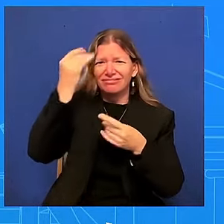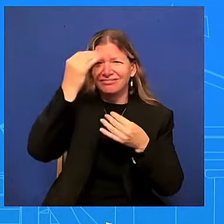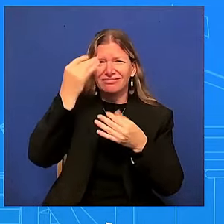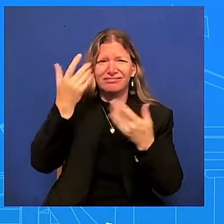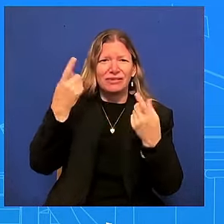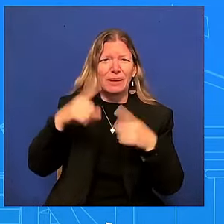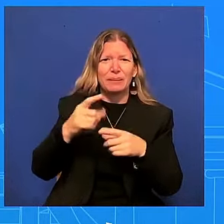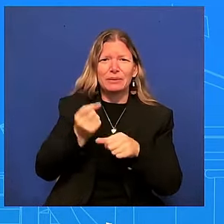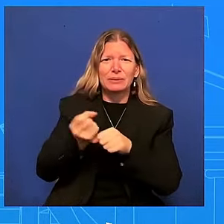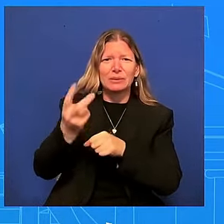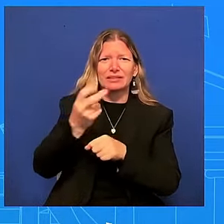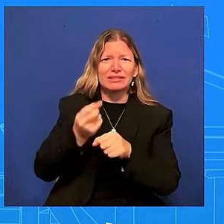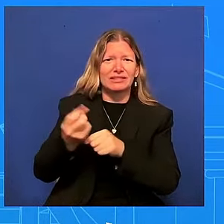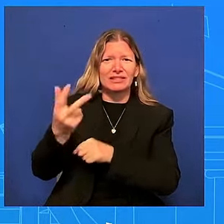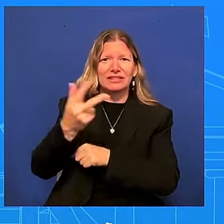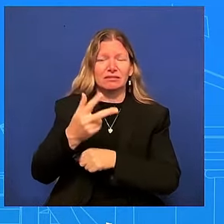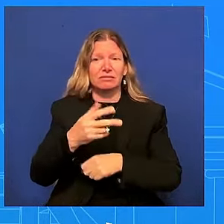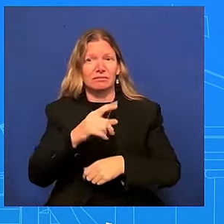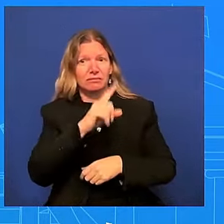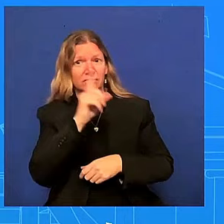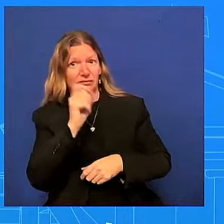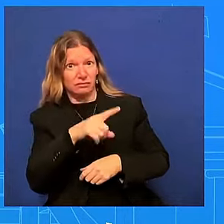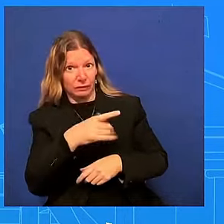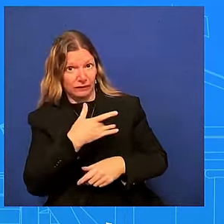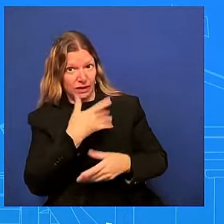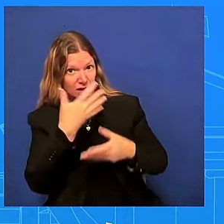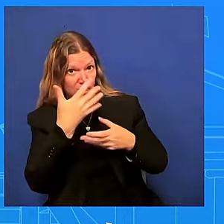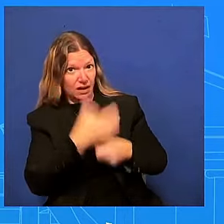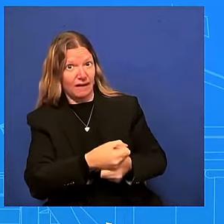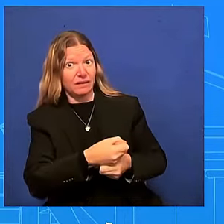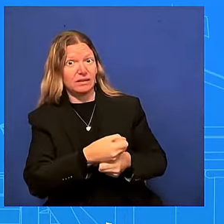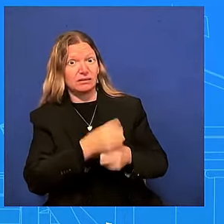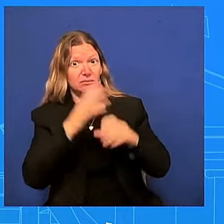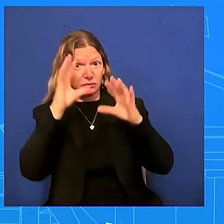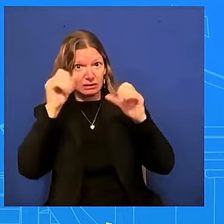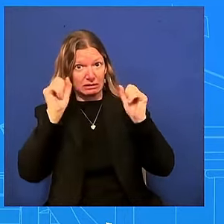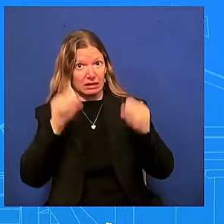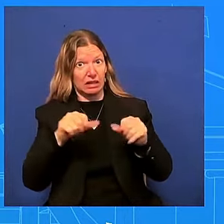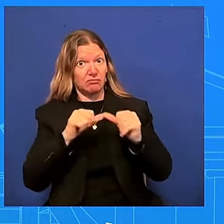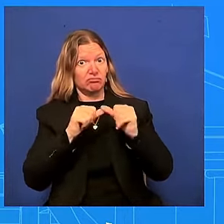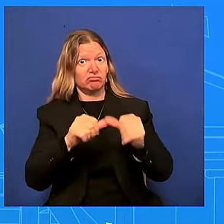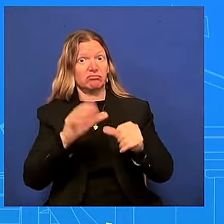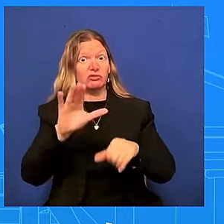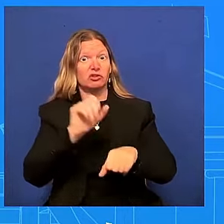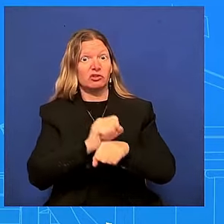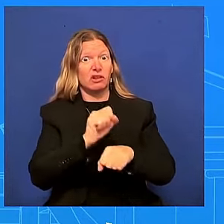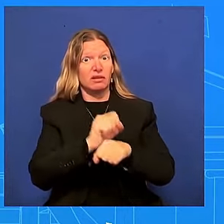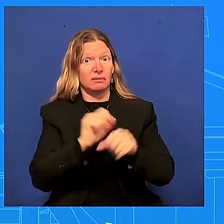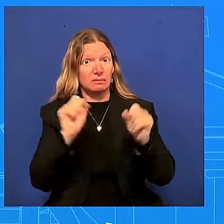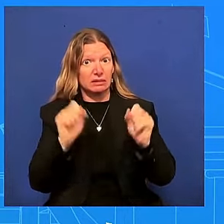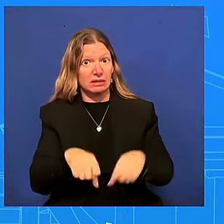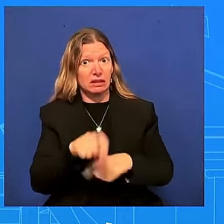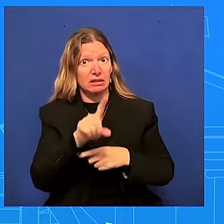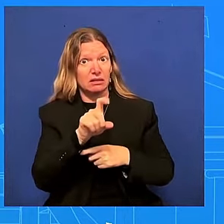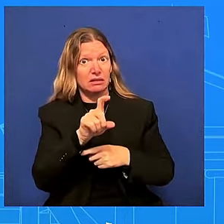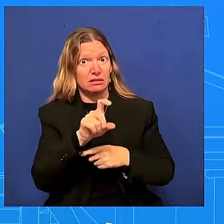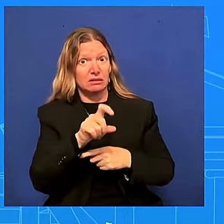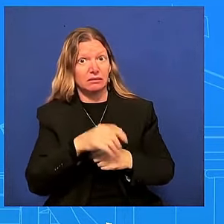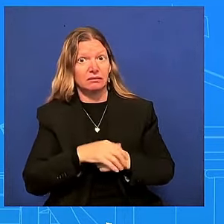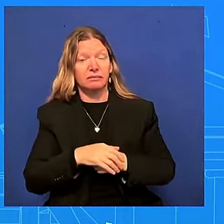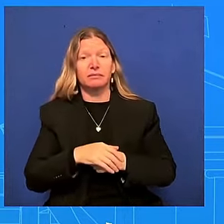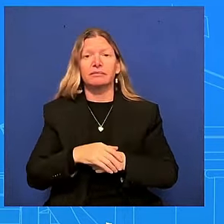look here's here's what i would say to that we are not turning the page on age